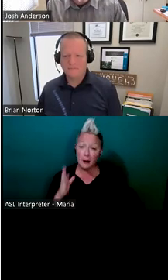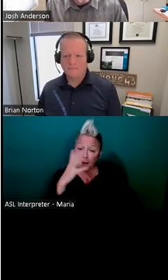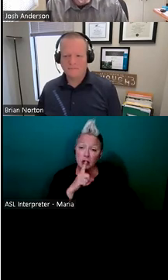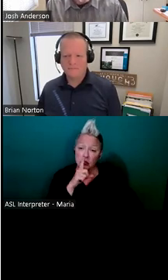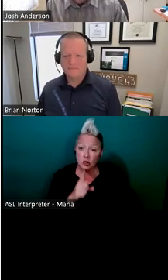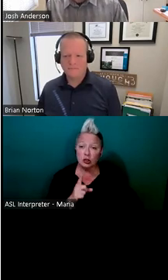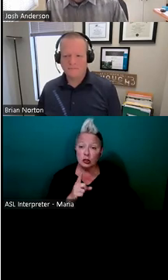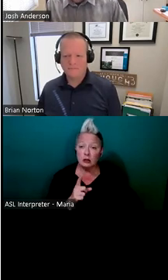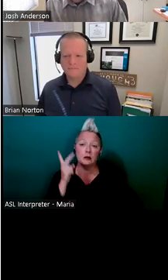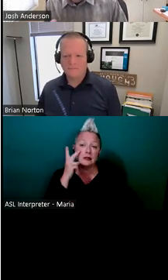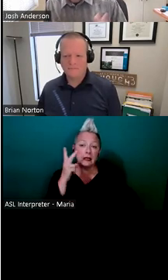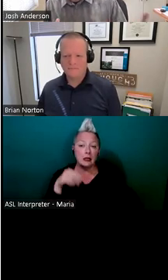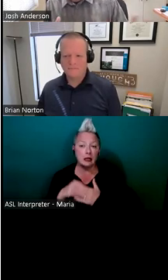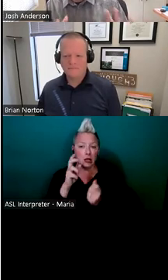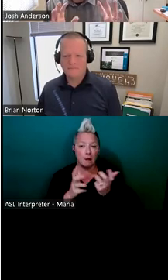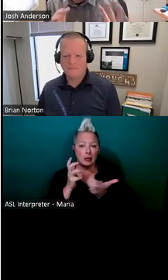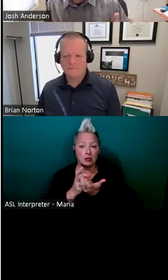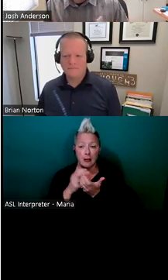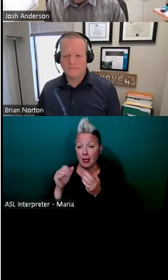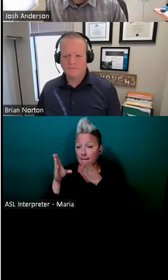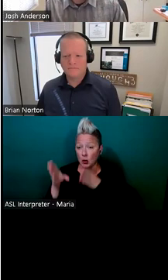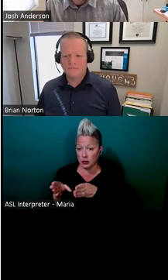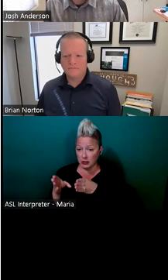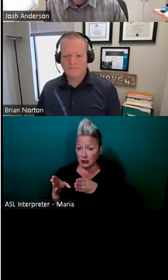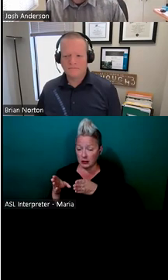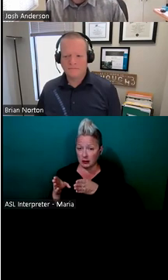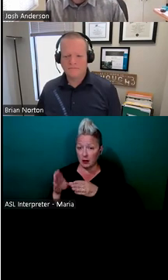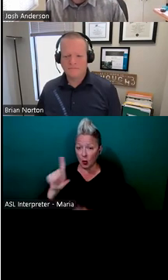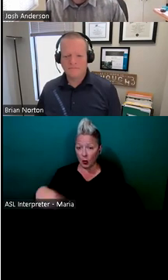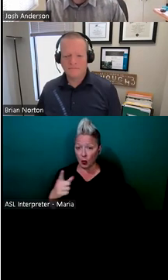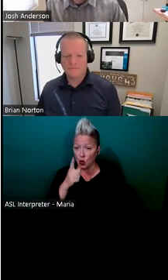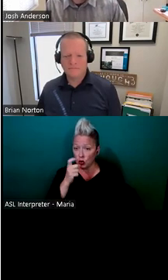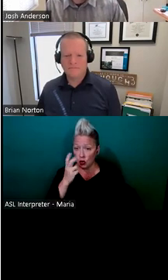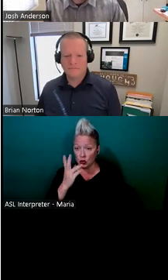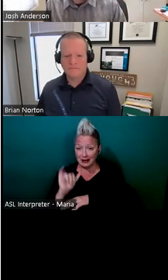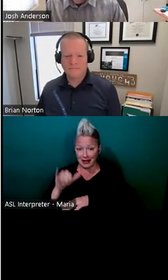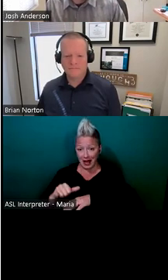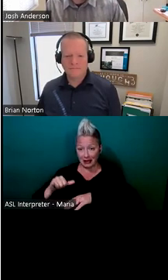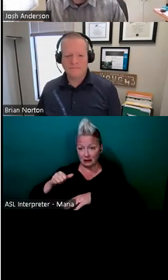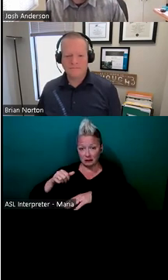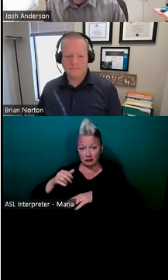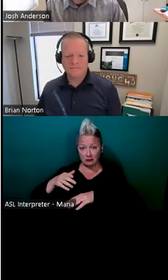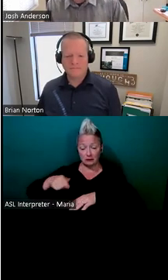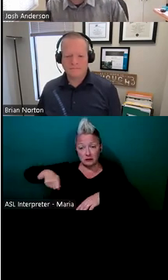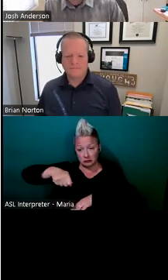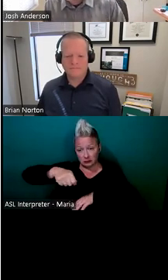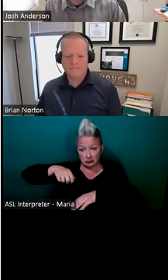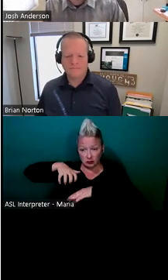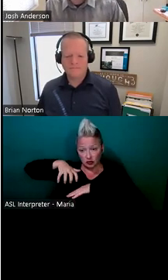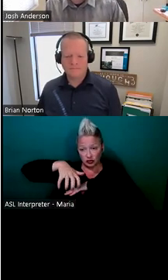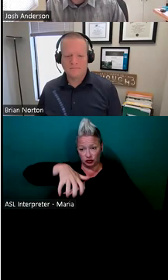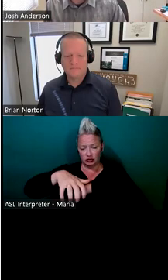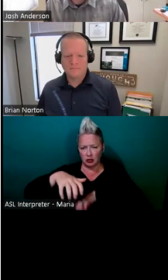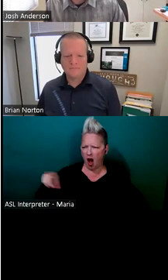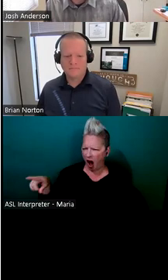in accommodations that that individual is not the only one that uses that cutter. Uh, I think other people there found that it sped